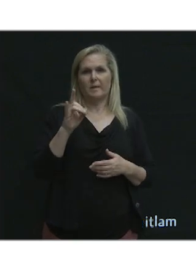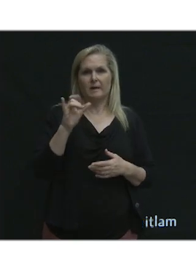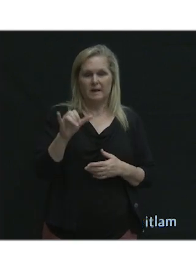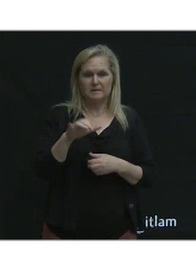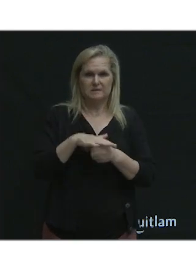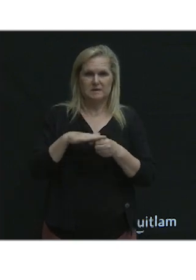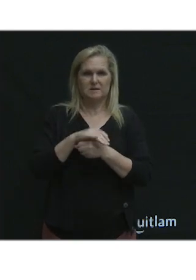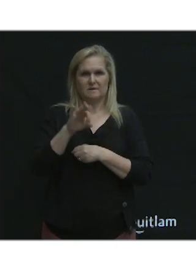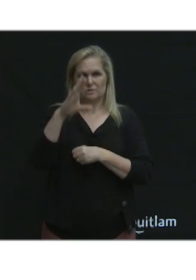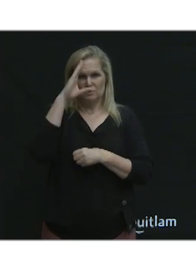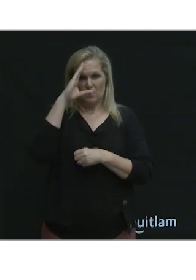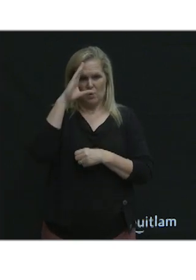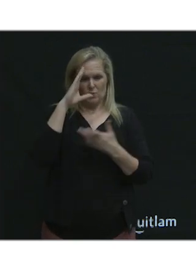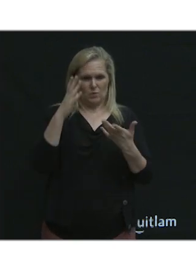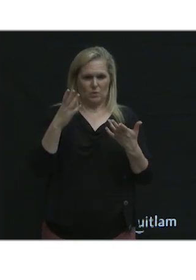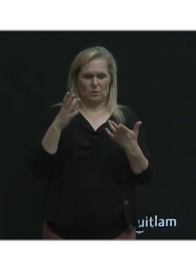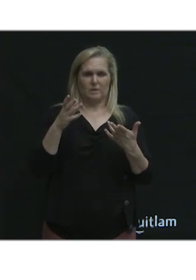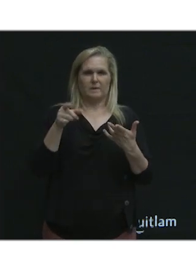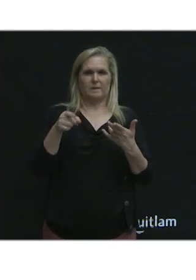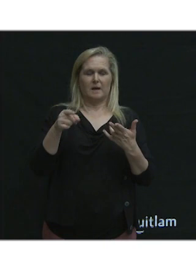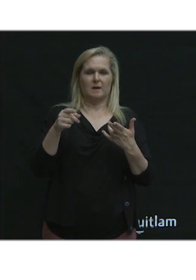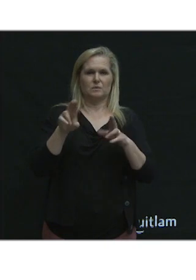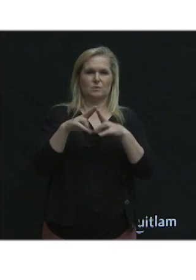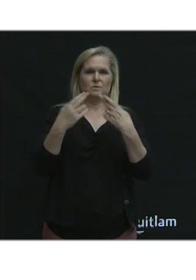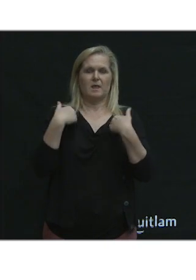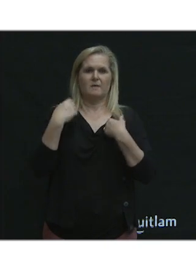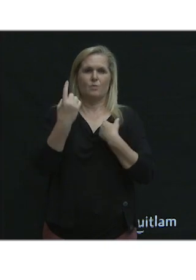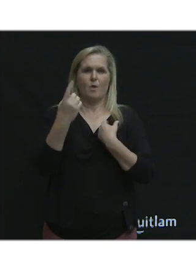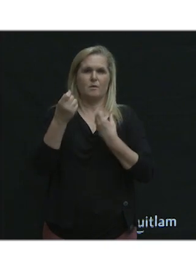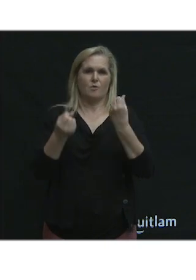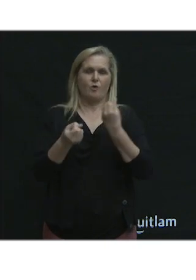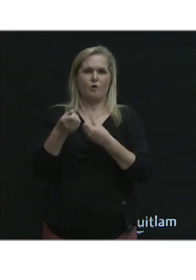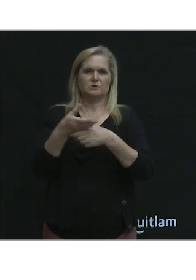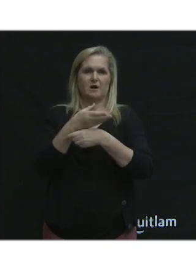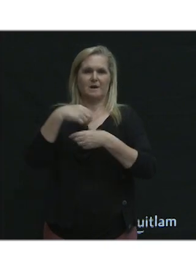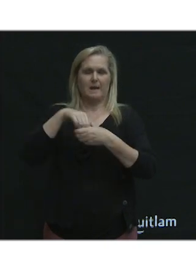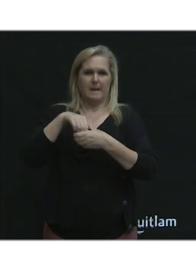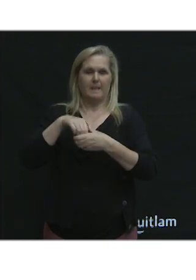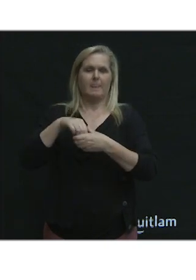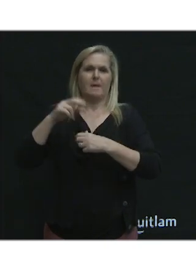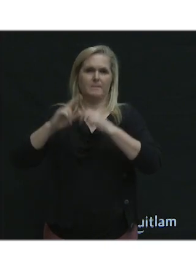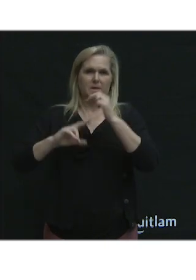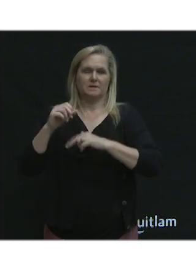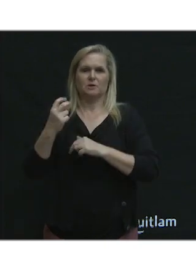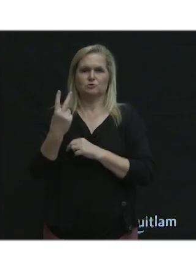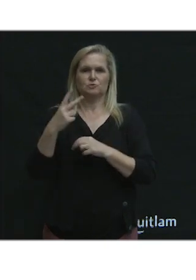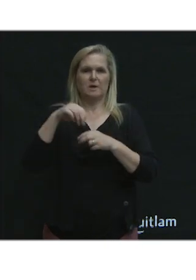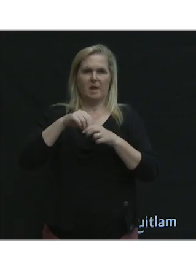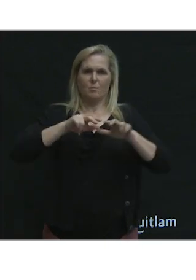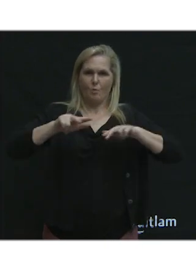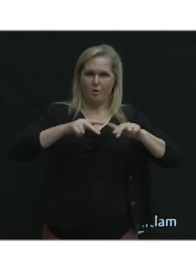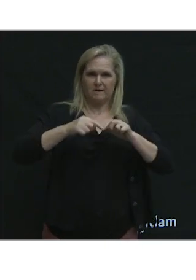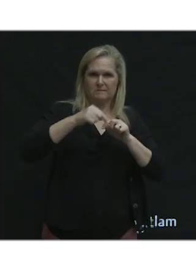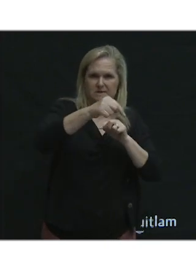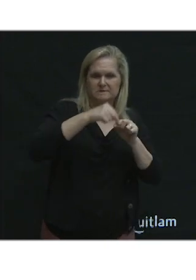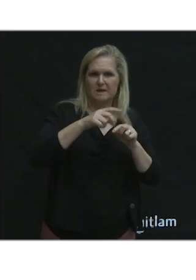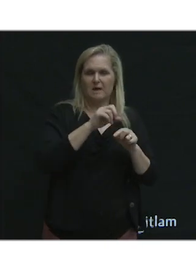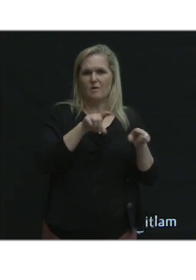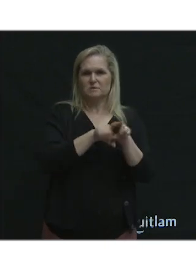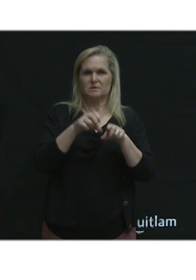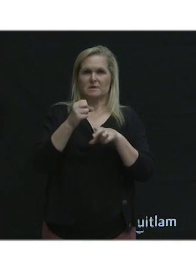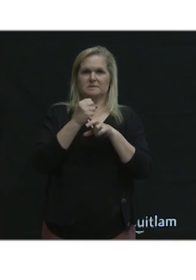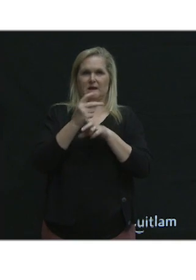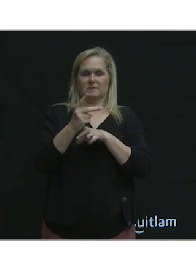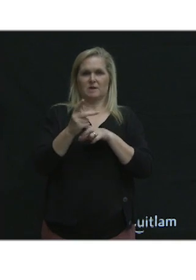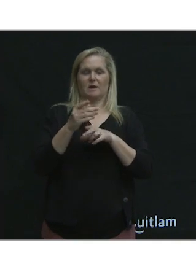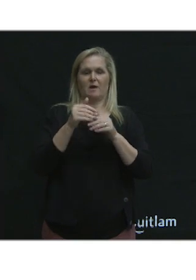you know the union, it has one car share vehicle in the building, two in walking distance, and a skytrain station just